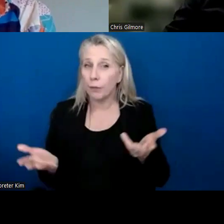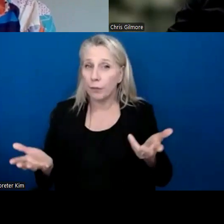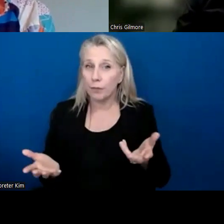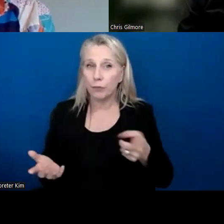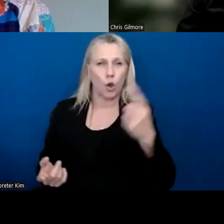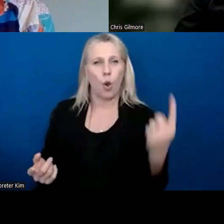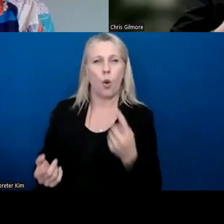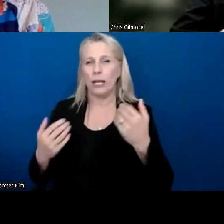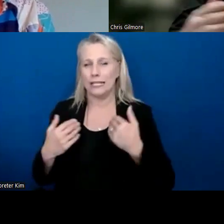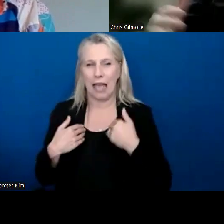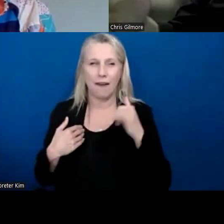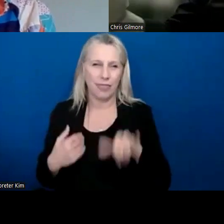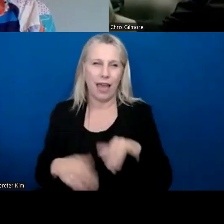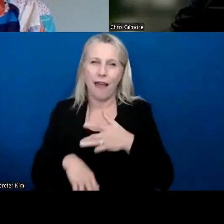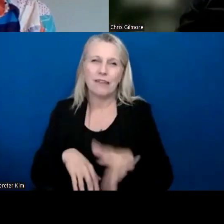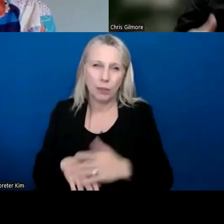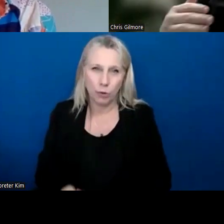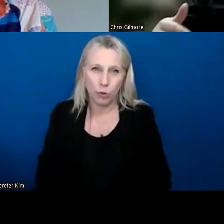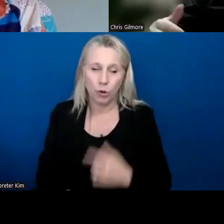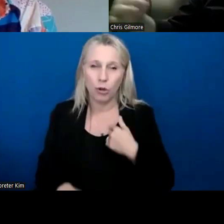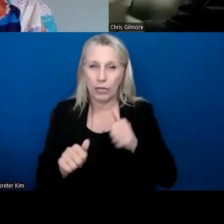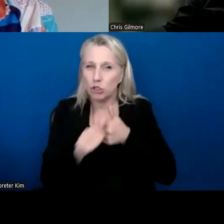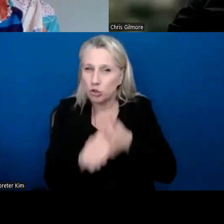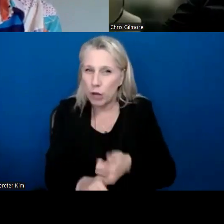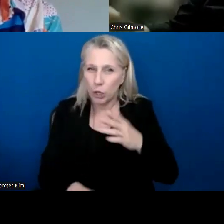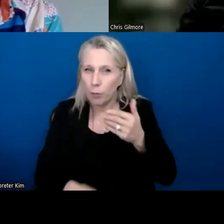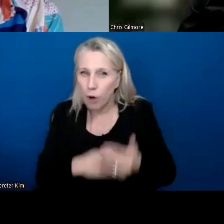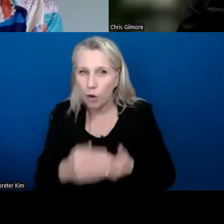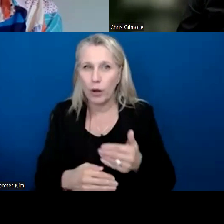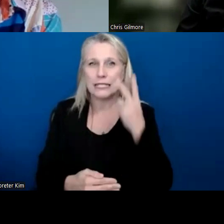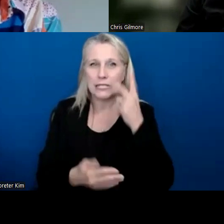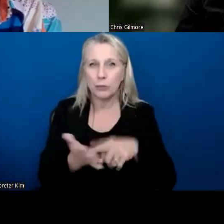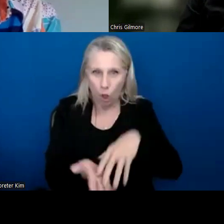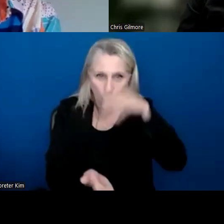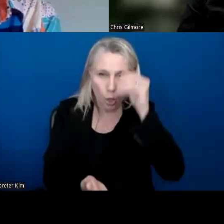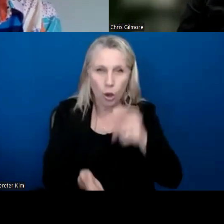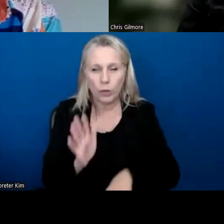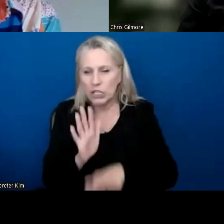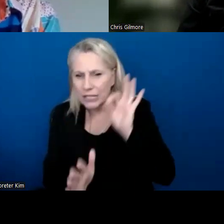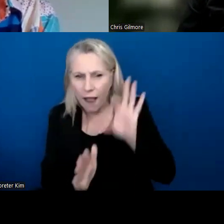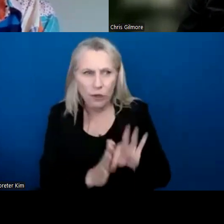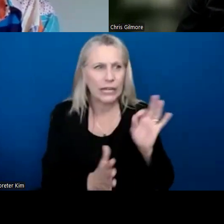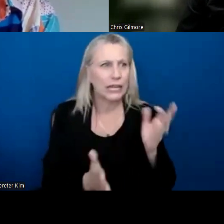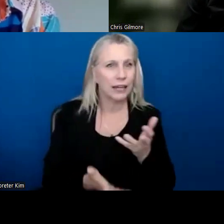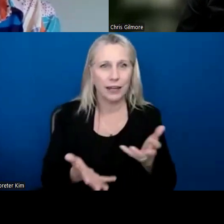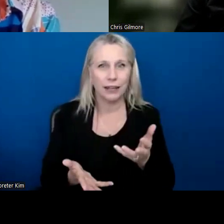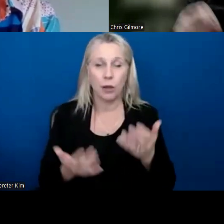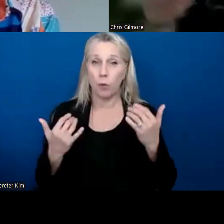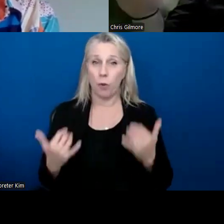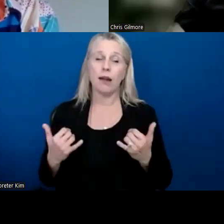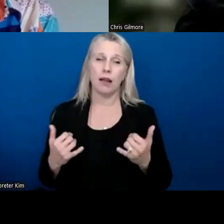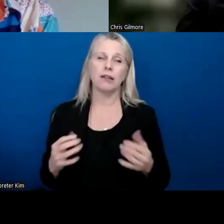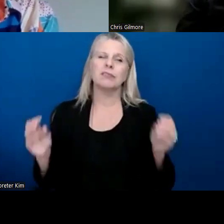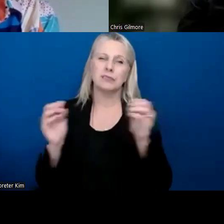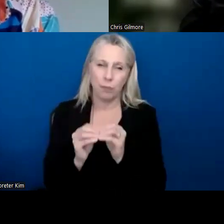always have these things available. Can we track your progress? Can we see what you're learning and discovering? Um, but we are right now it's a lot